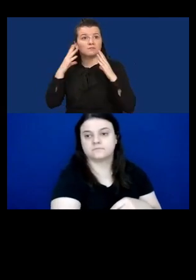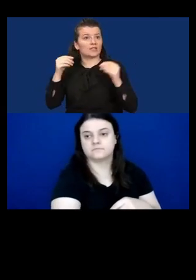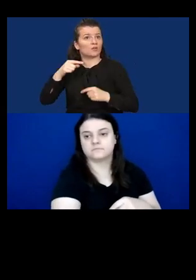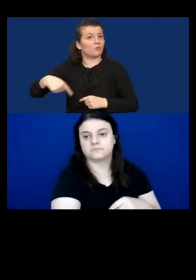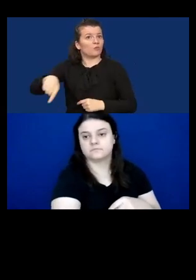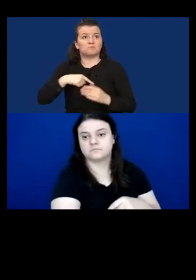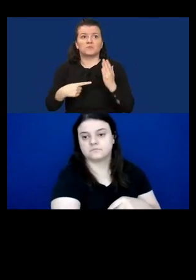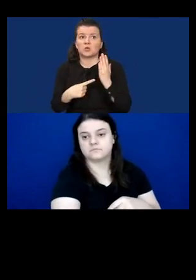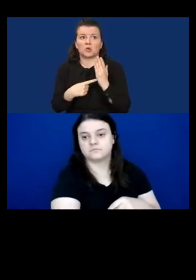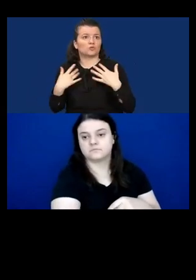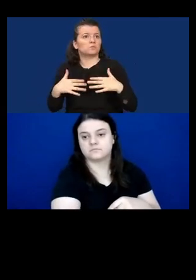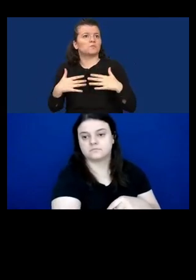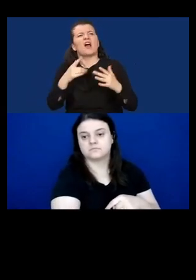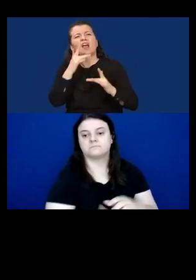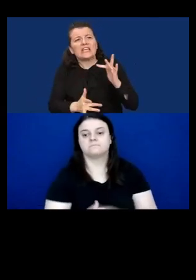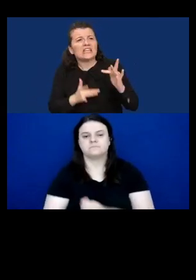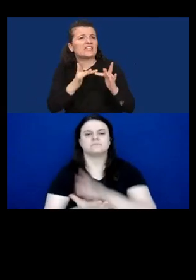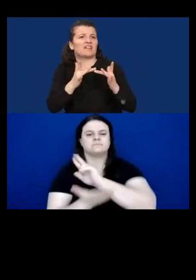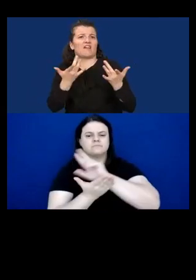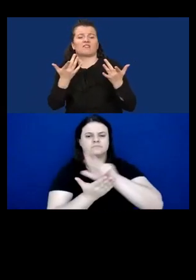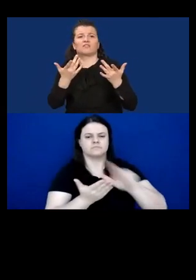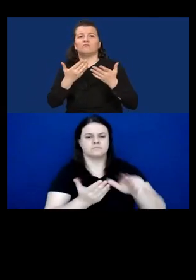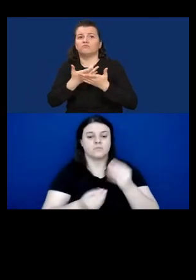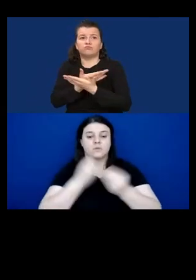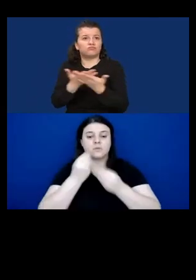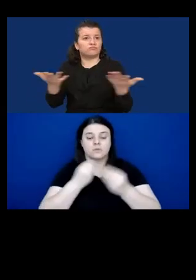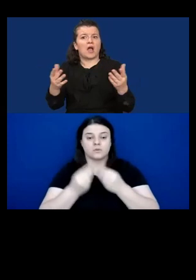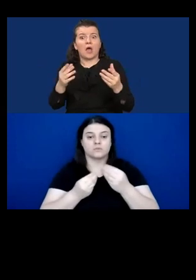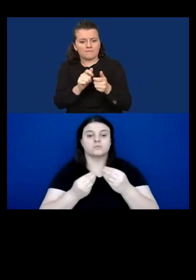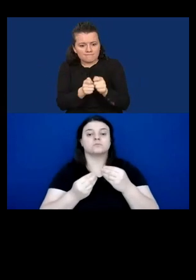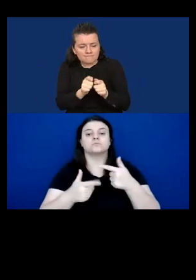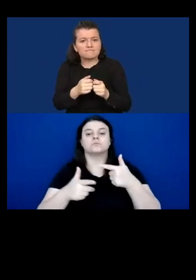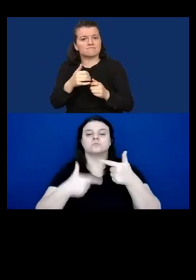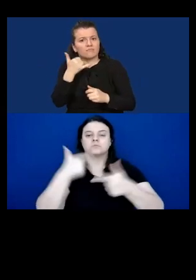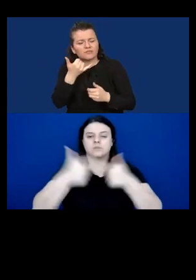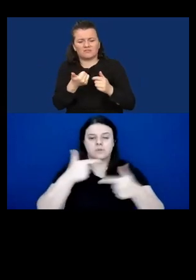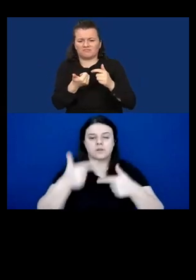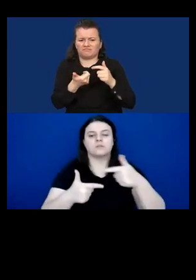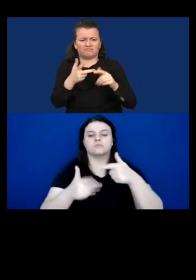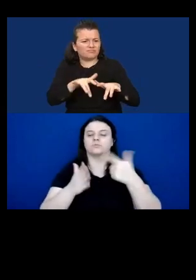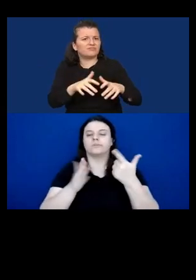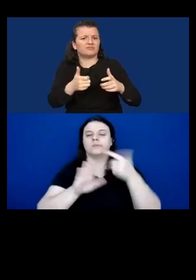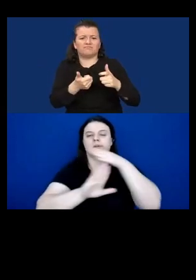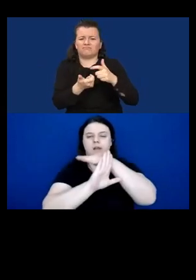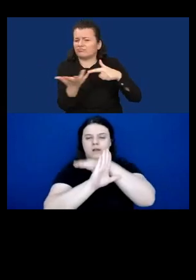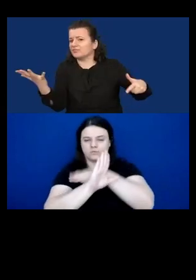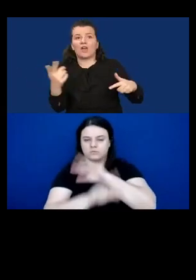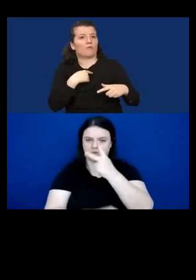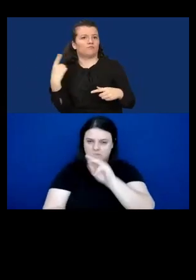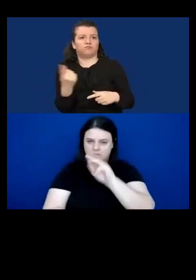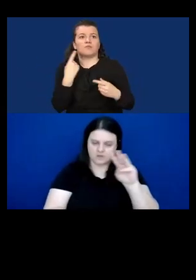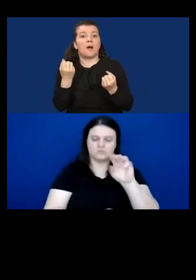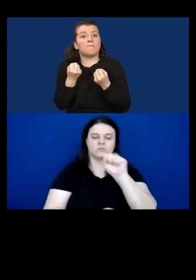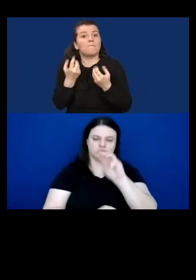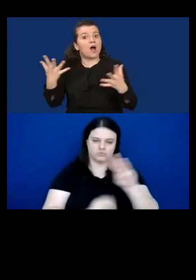high. Gadgets in every sort and size are welcomed and many start businesses in hardware and software. New technologies